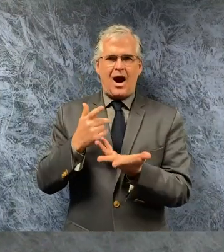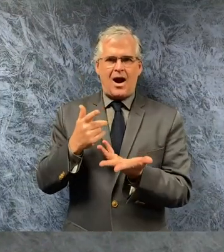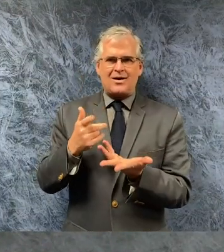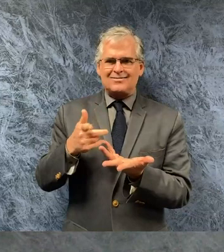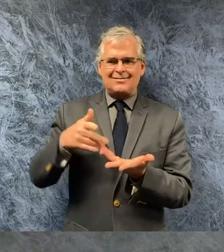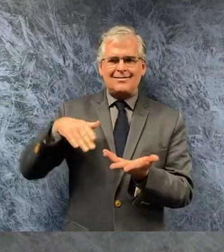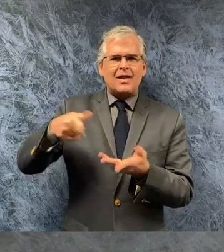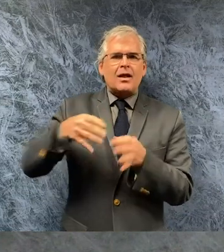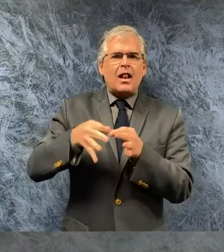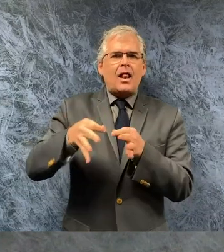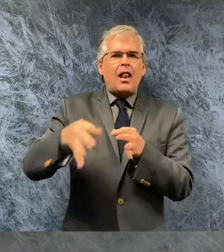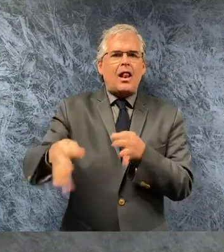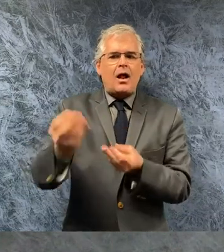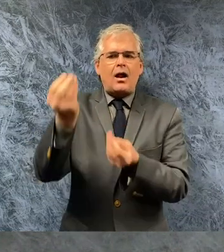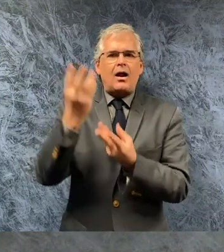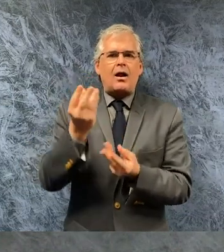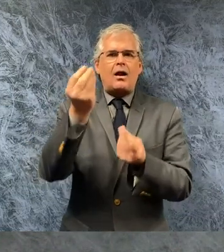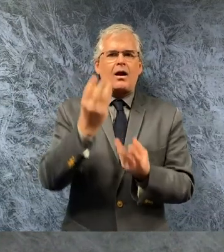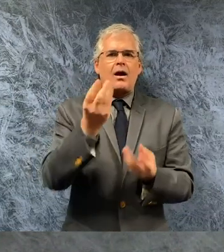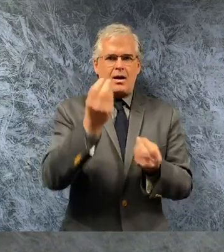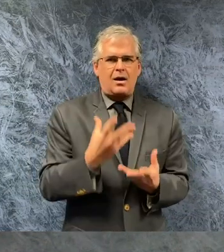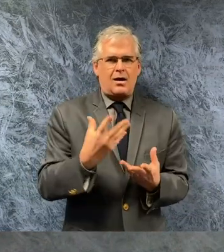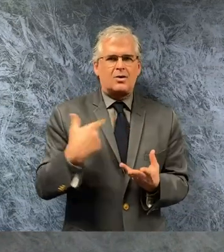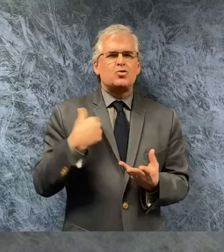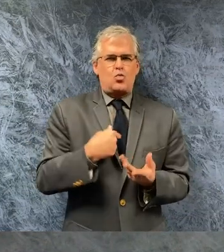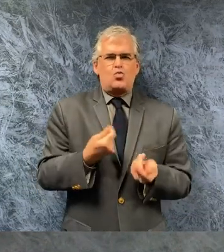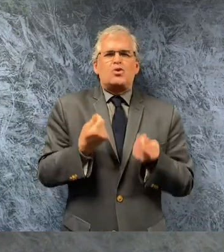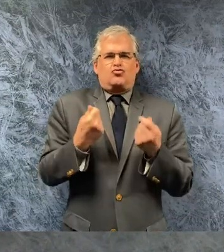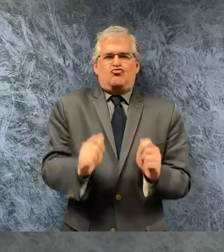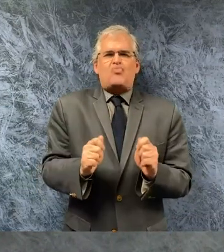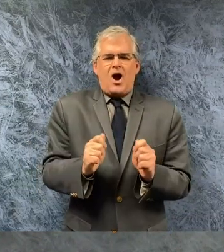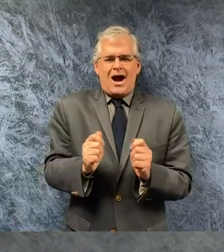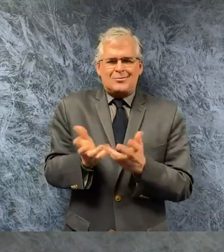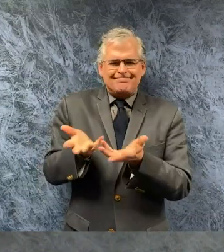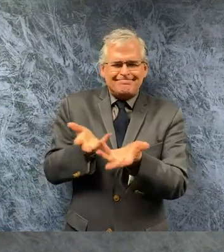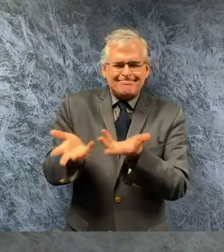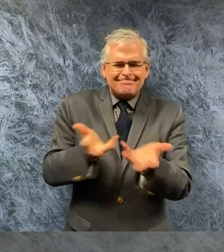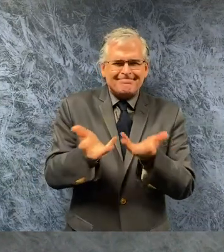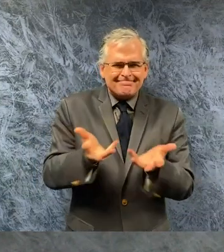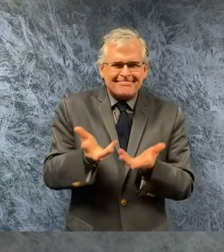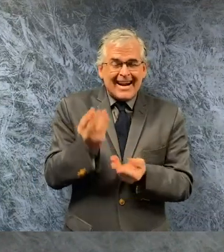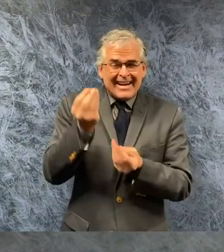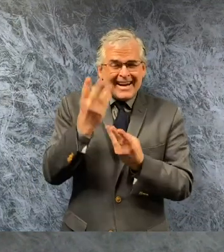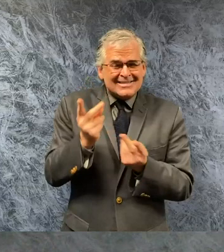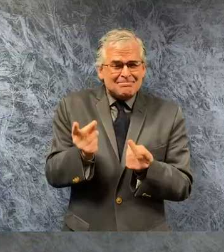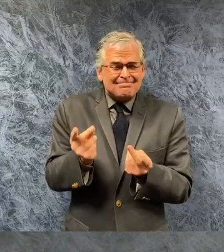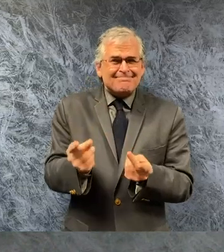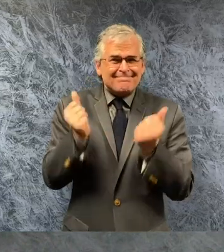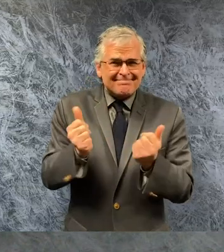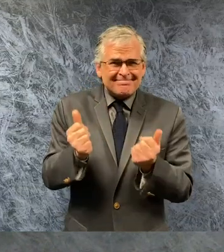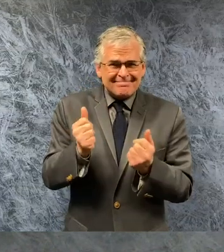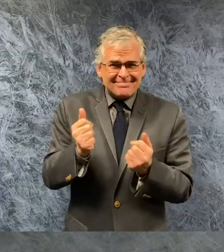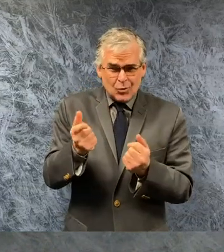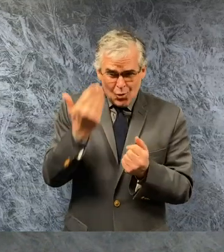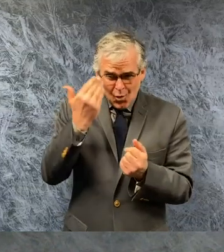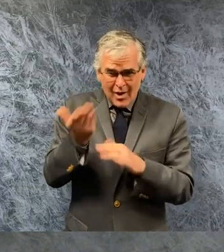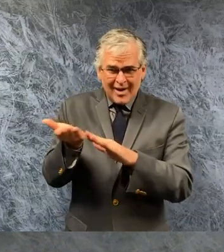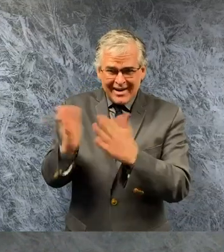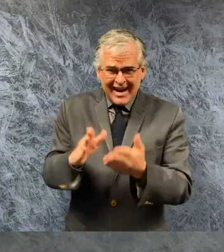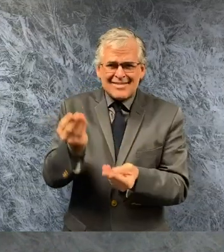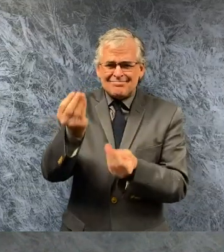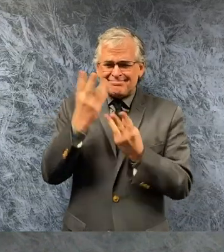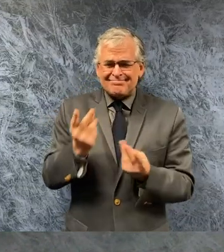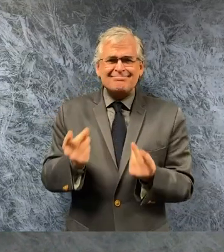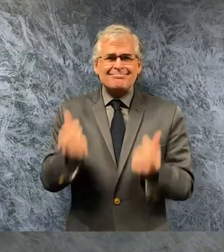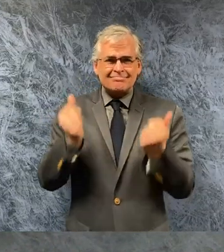that so you can get a more accurate depiction of when the deaths are actually occurring and we can use that to be a more effective modeling tool as well the